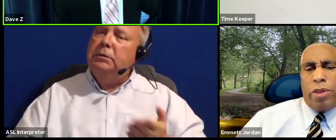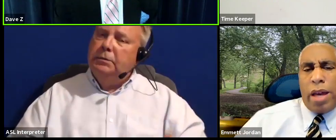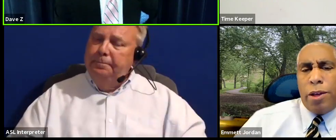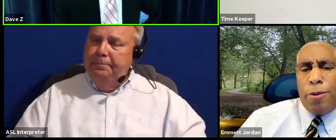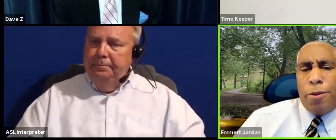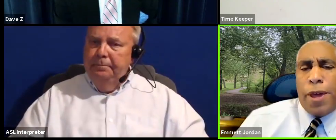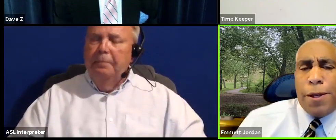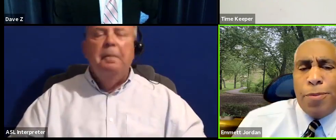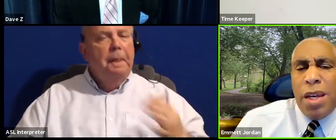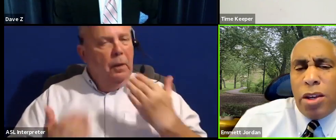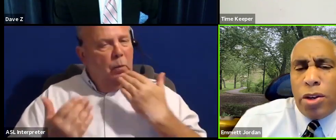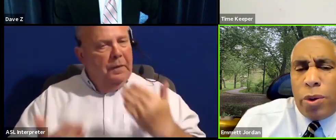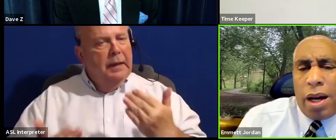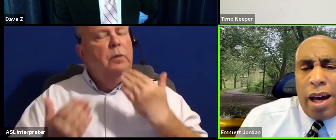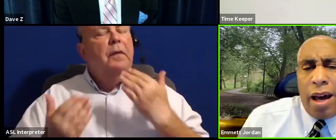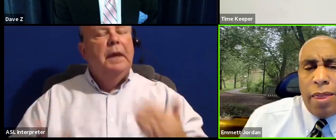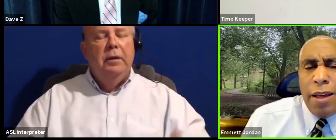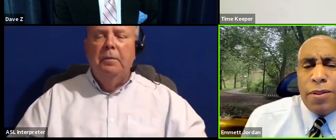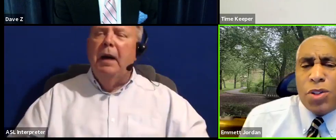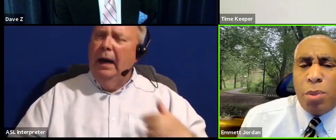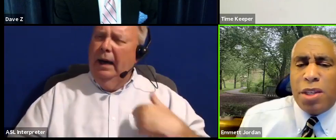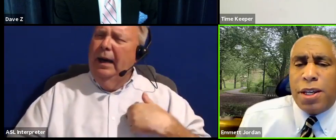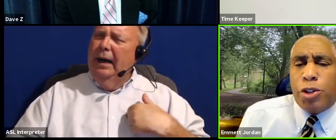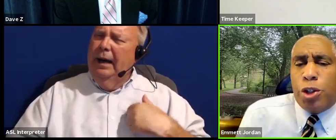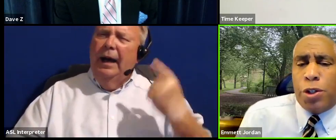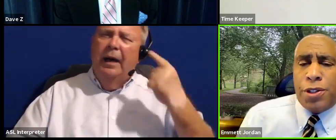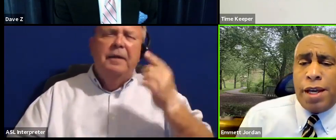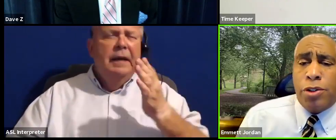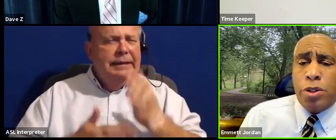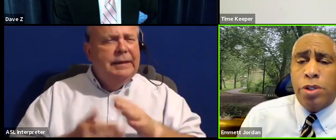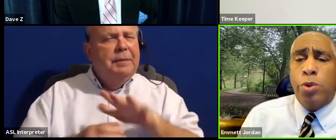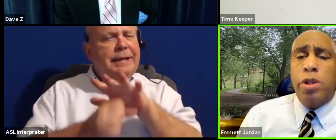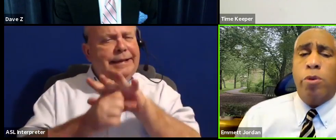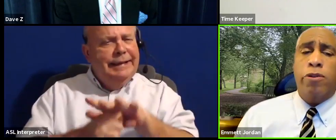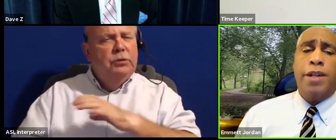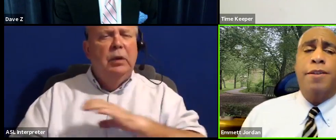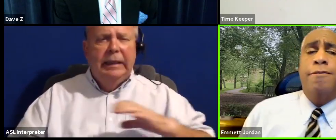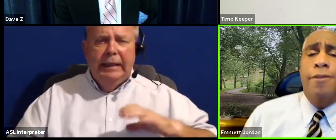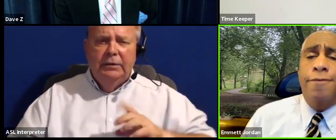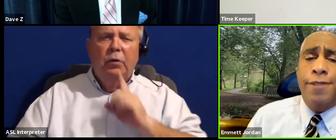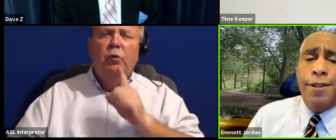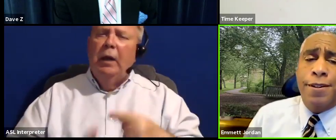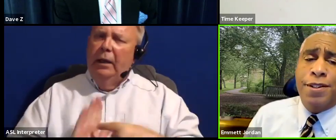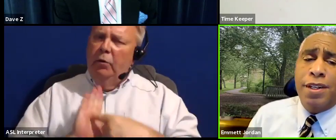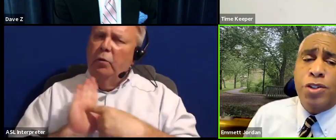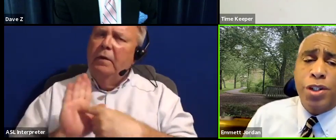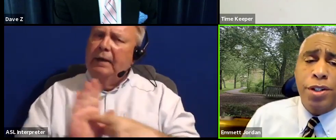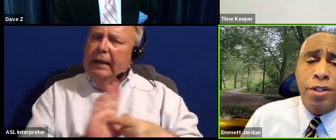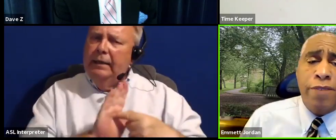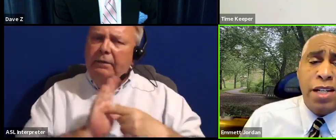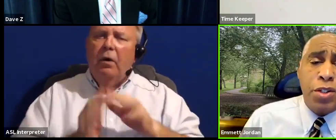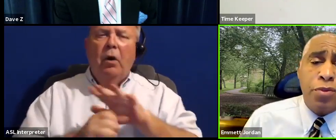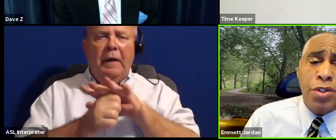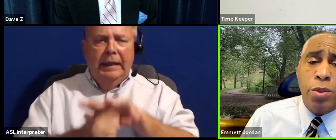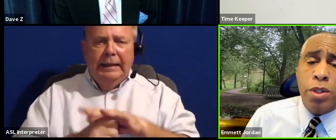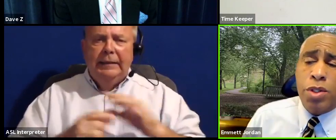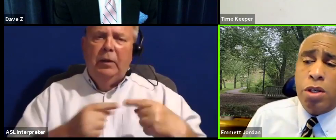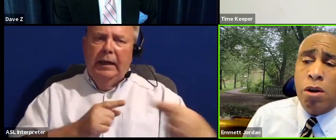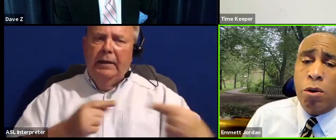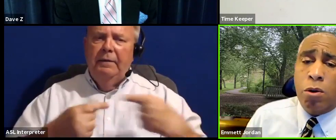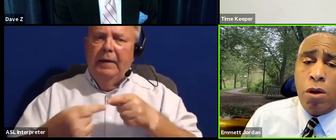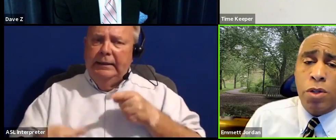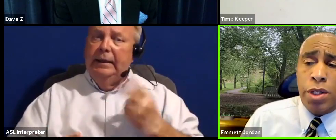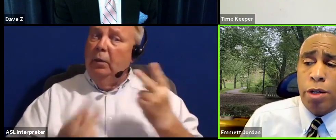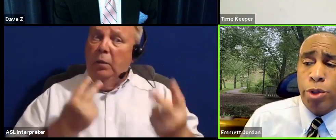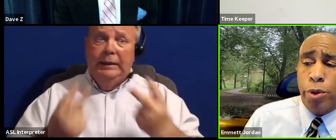Well, thank you. Thank you. You know, I think some of the tension on council is really reflective of the tension and divisiveness that we